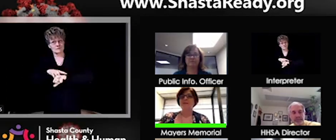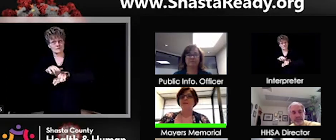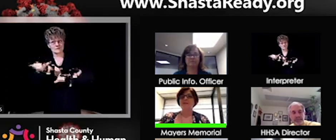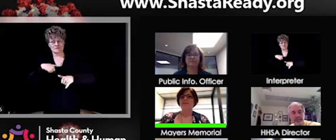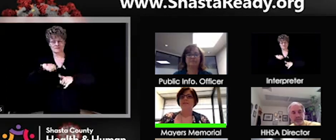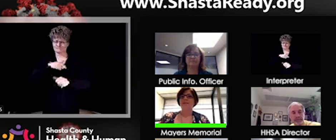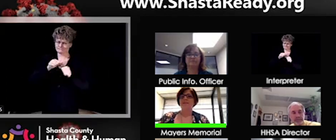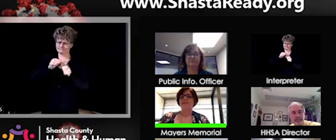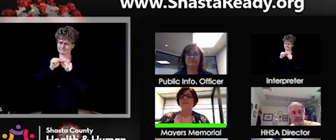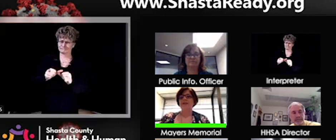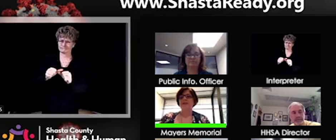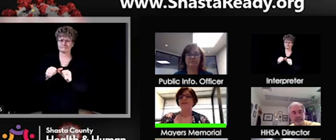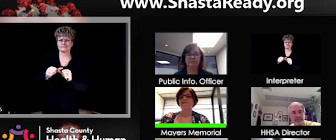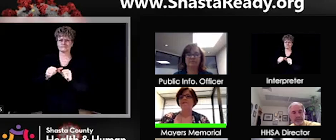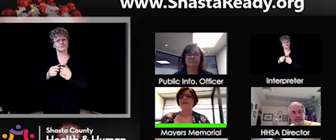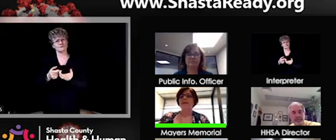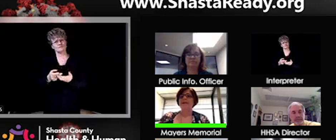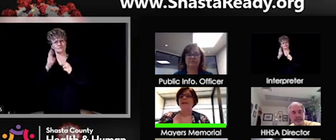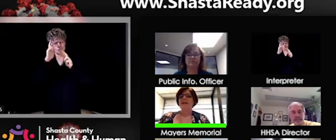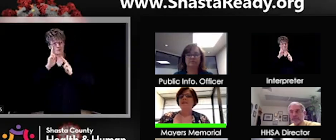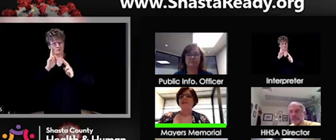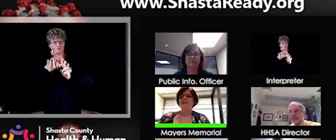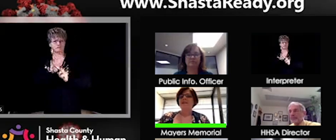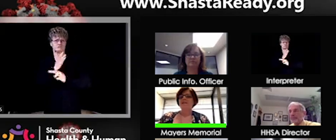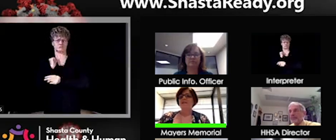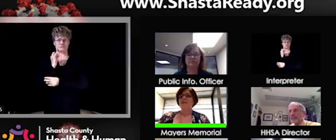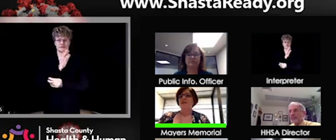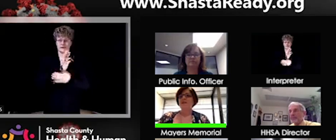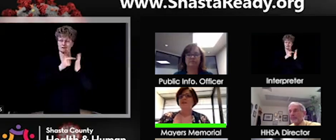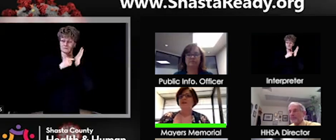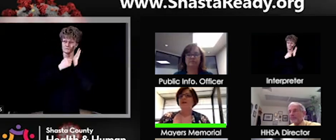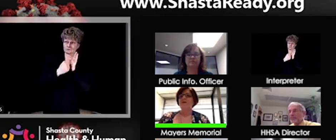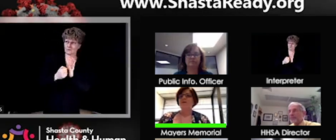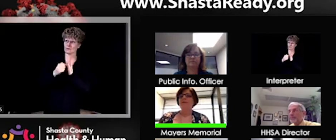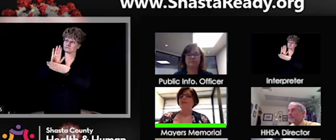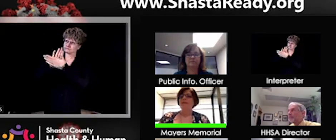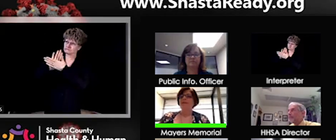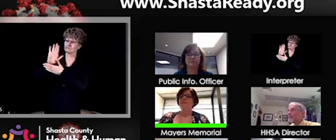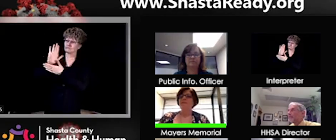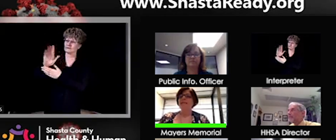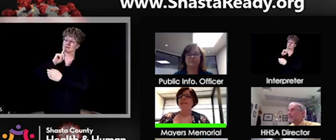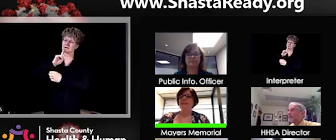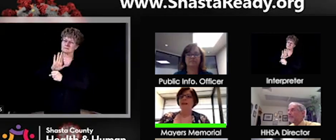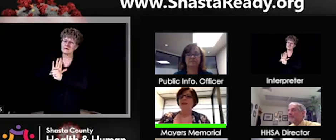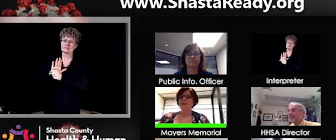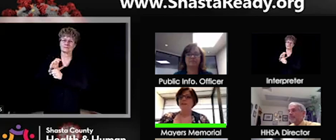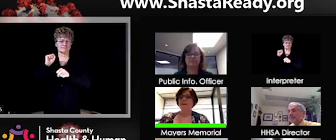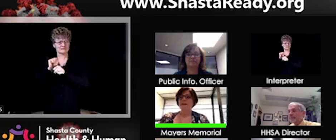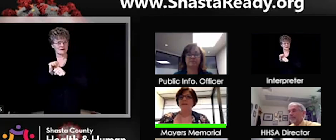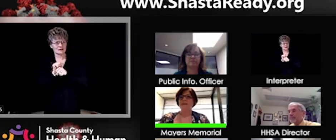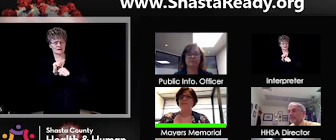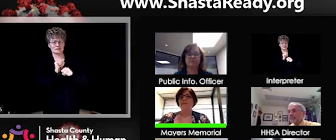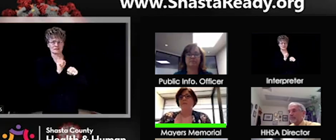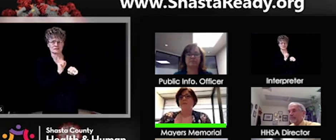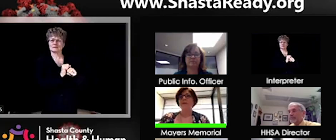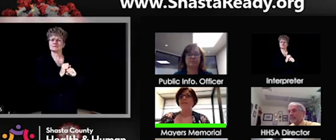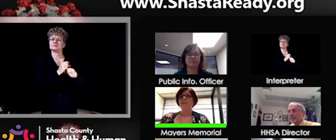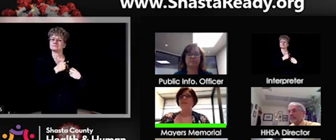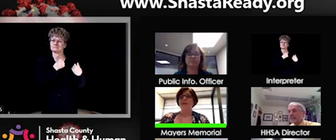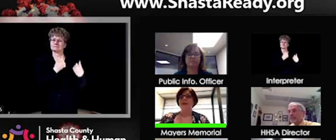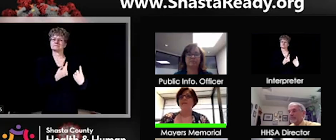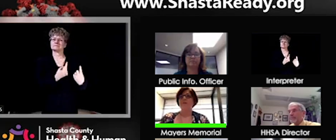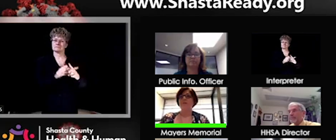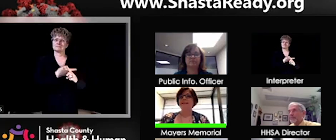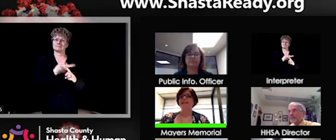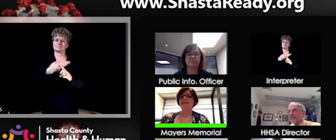and dedication that they've shown over the last few months. And to also add, with the taking care of yourself, and the